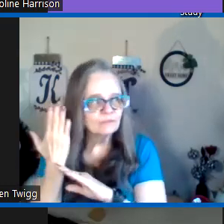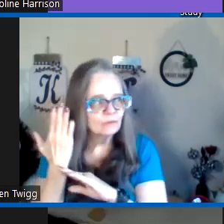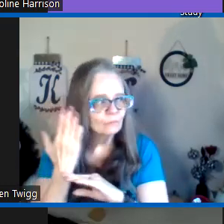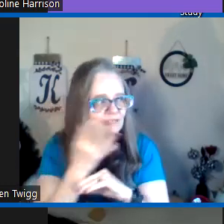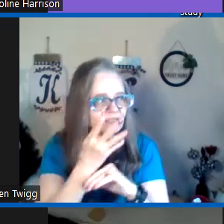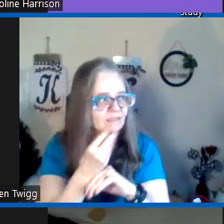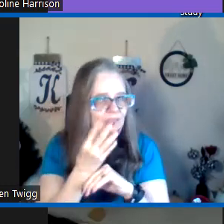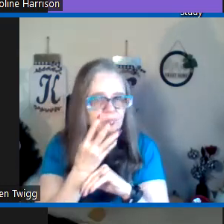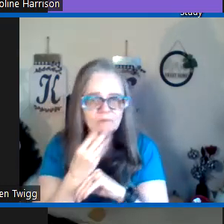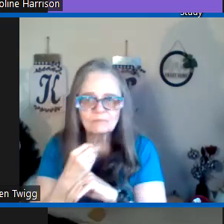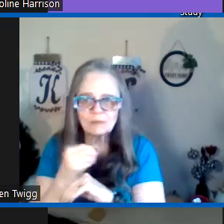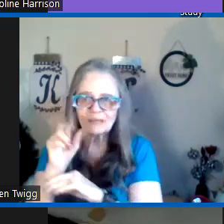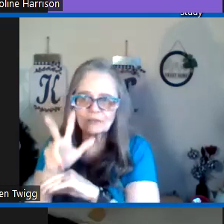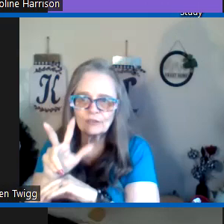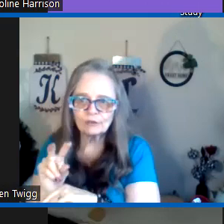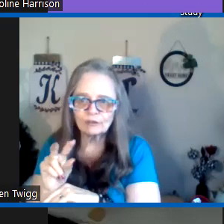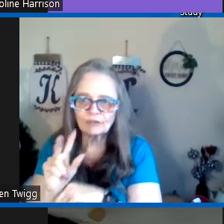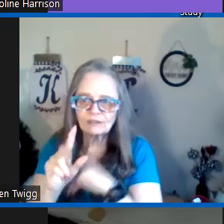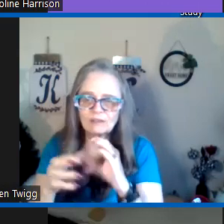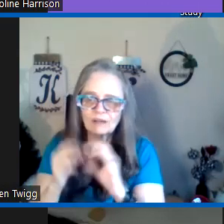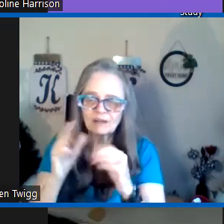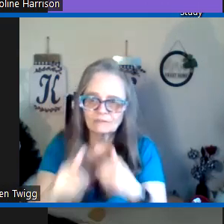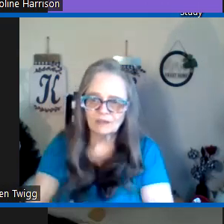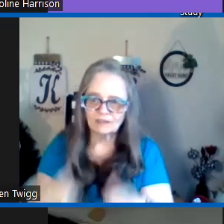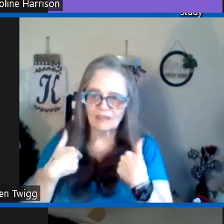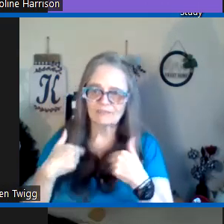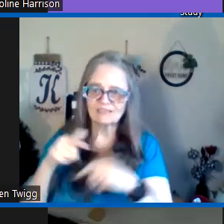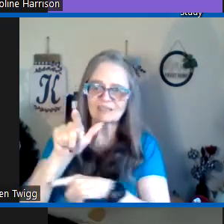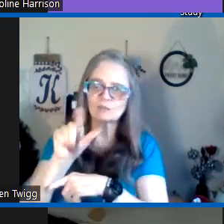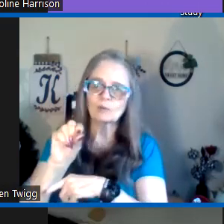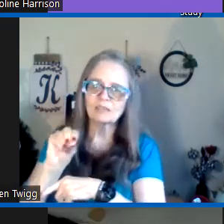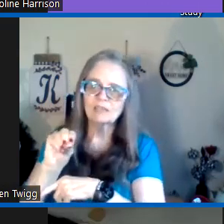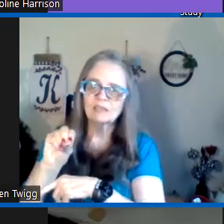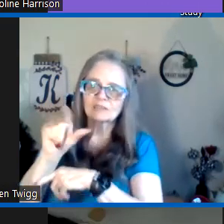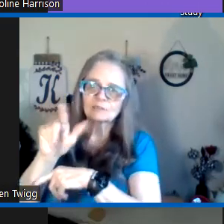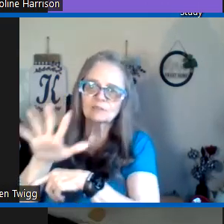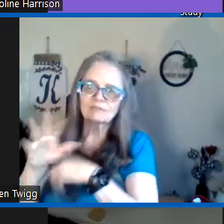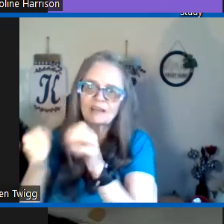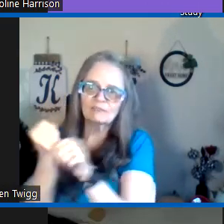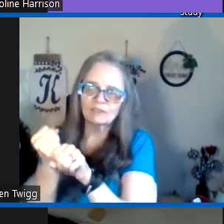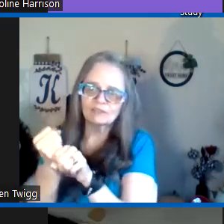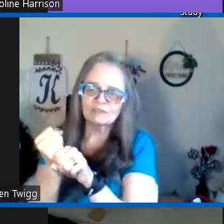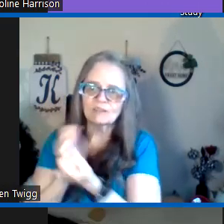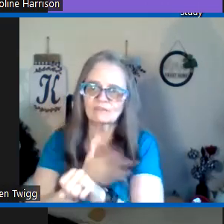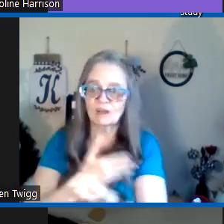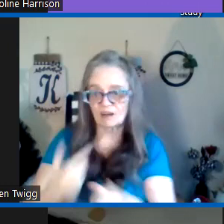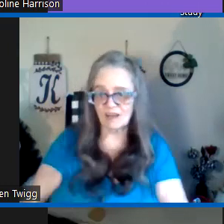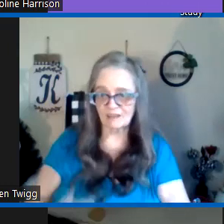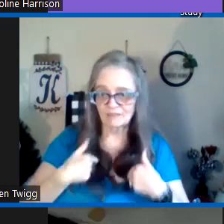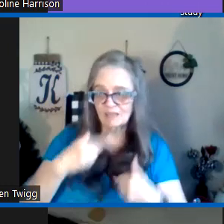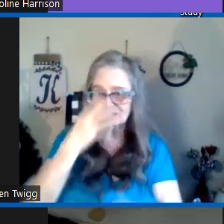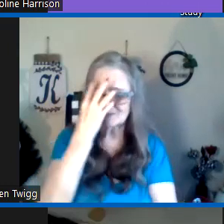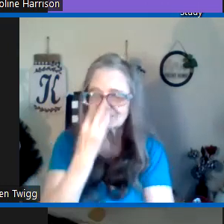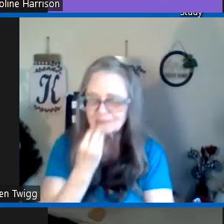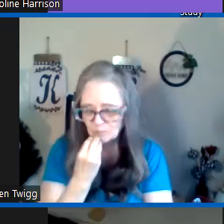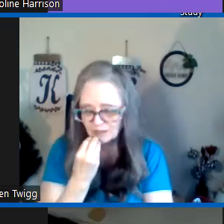said before we sleep about a third of our life they say 20 to 25 years of our